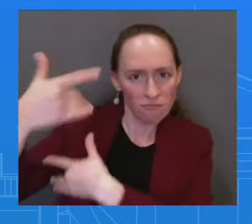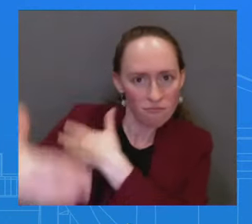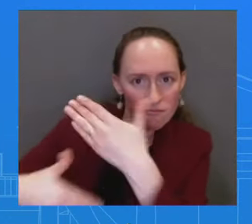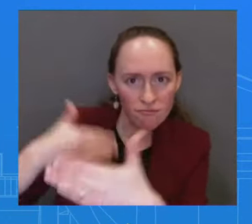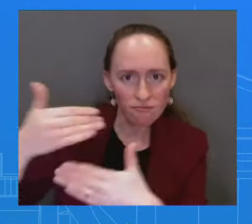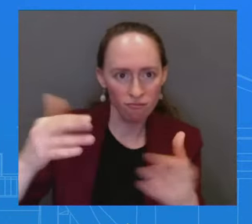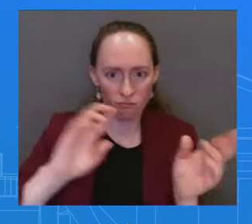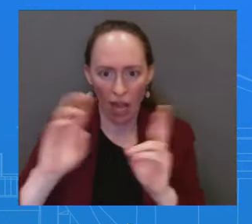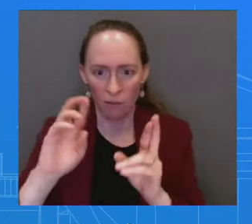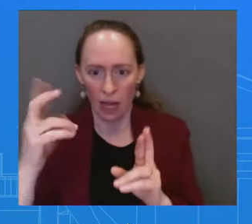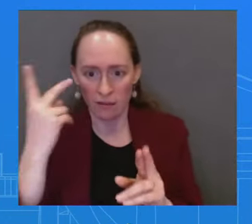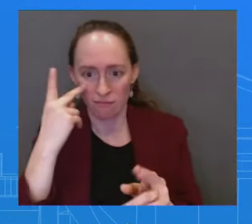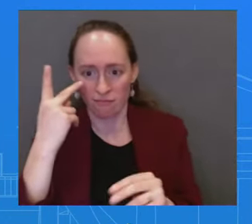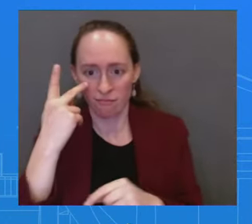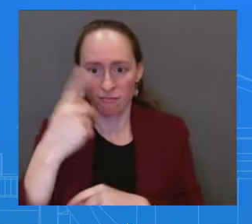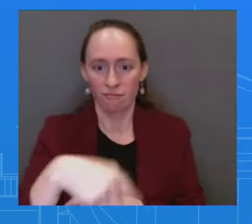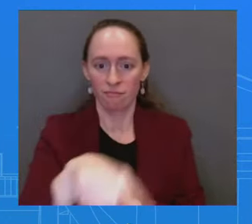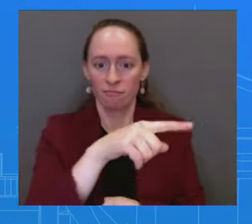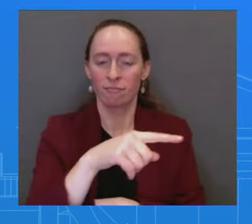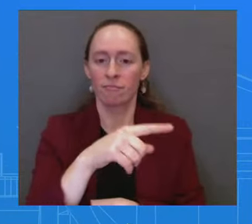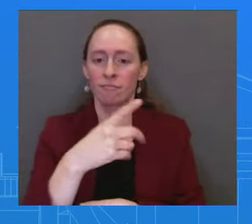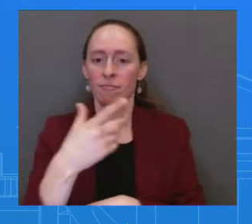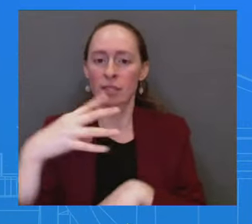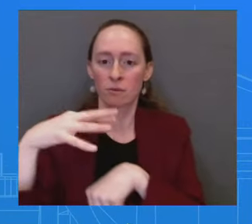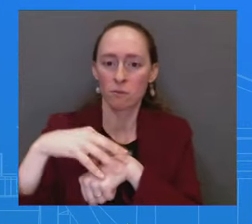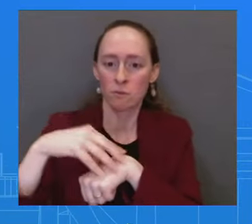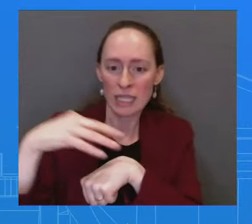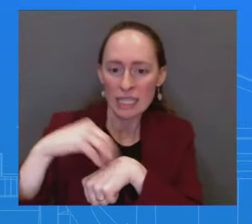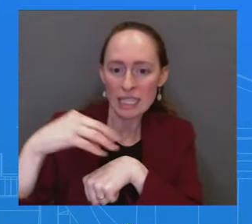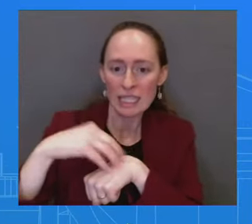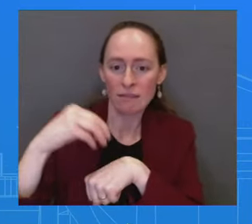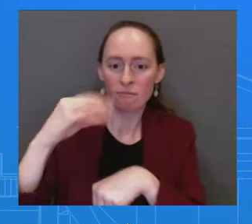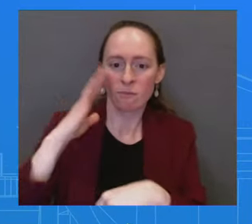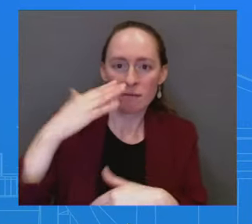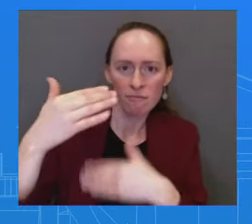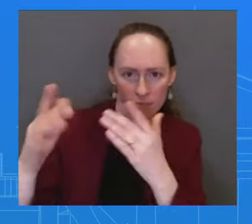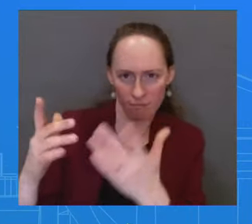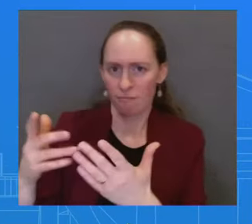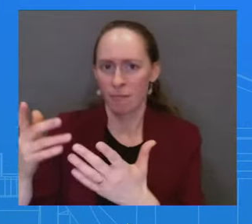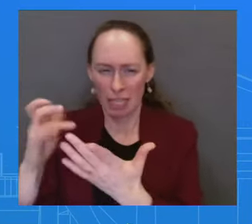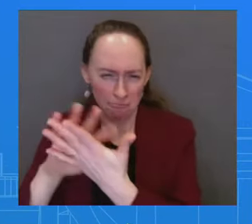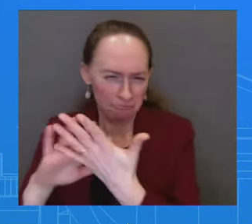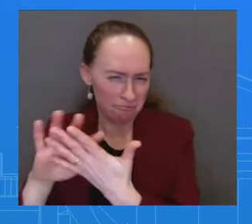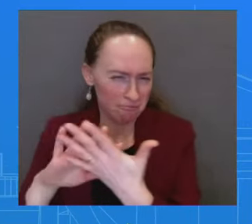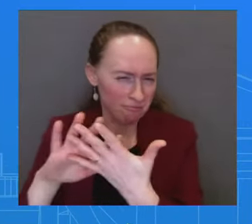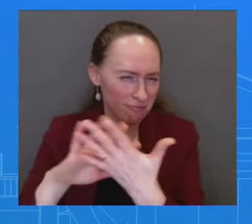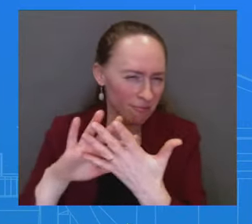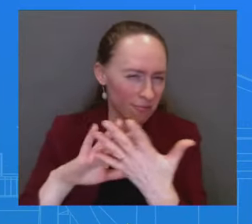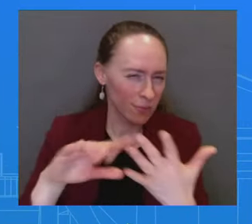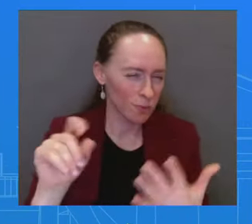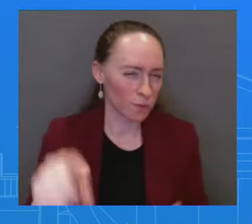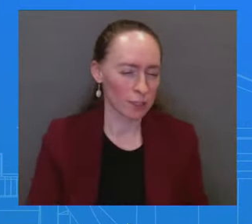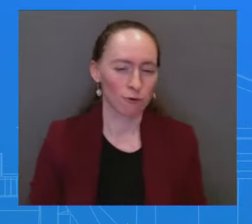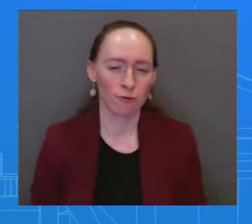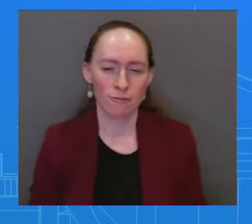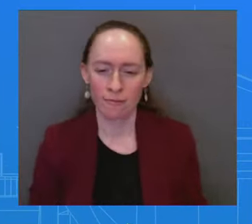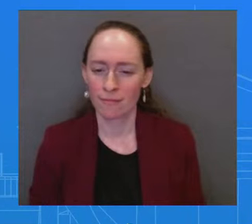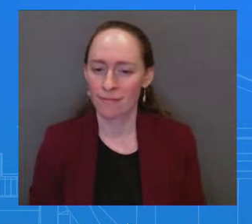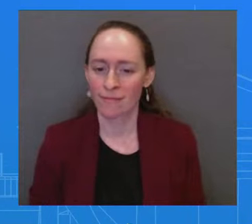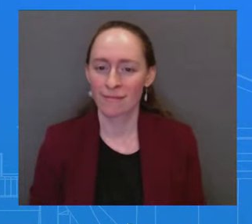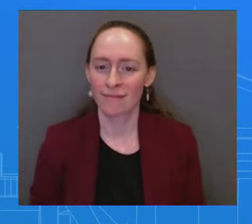suggesting that it's still up for negotiation. He invited his Swedish counterpart for